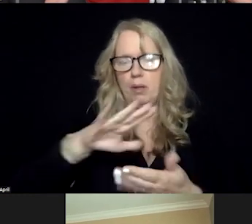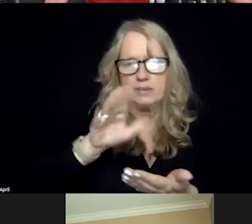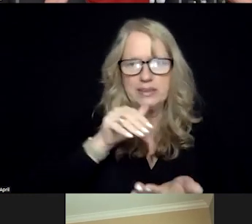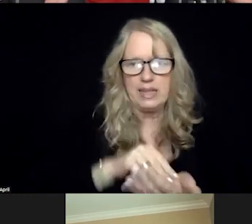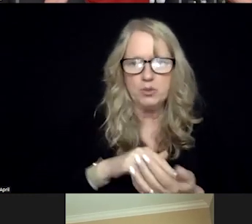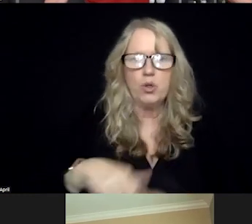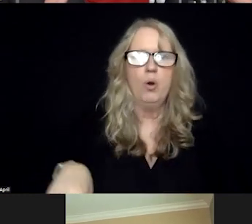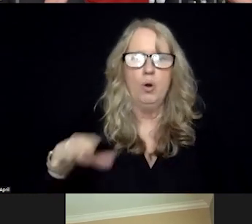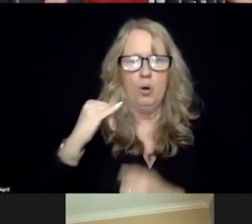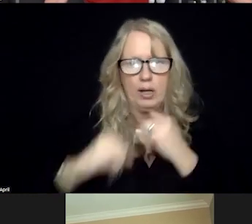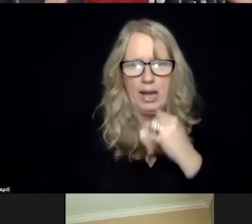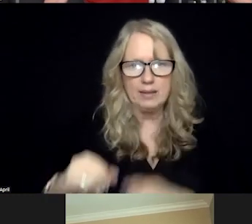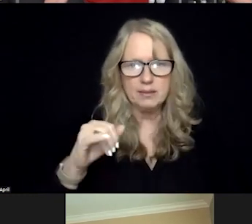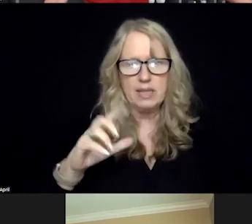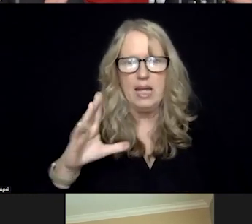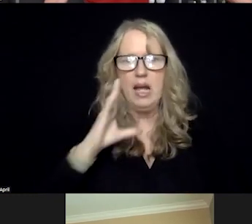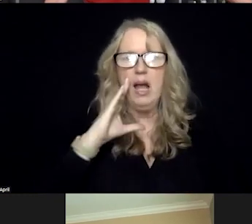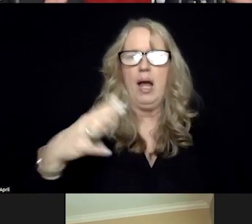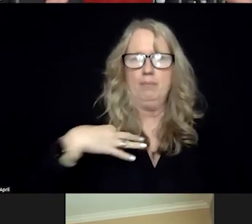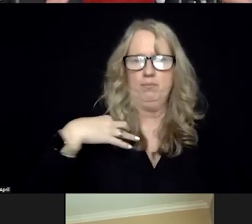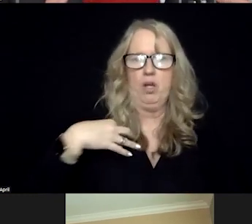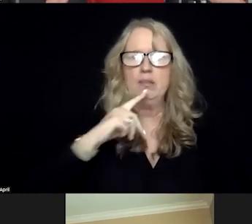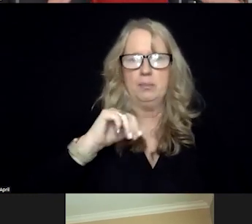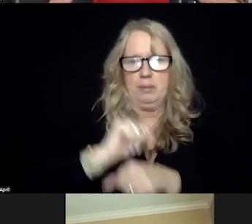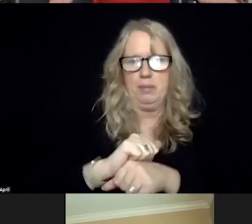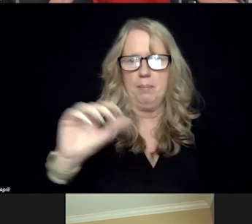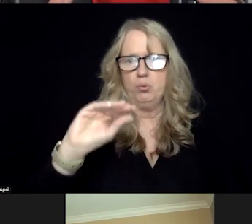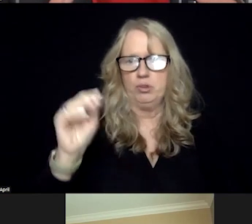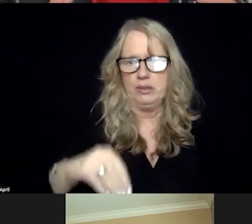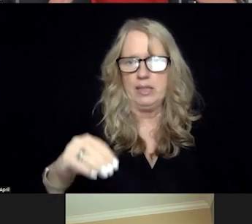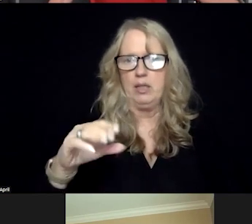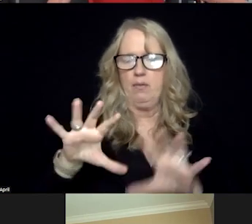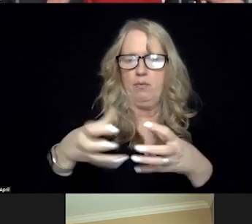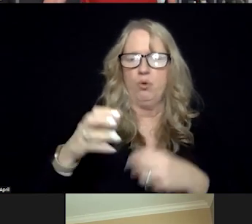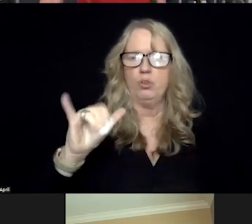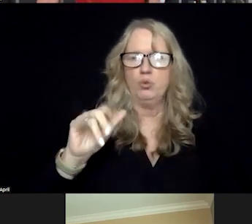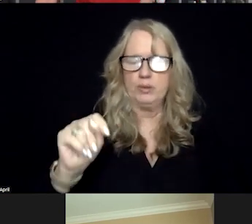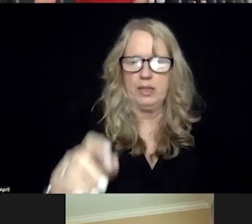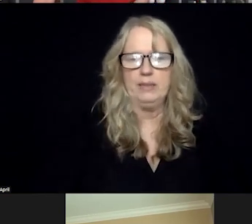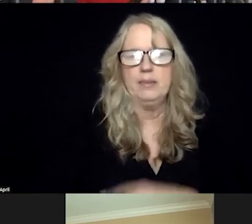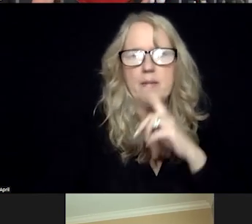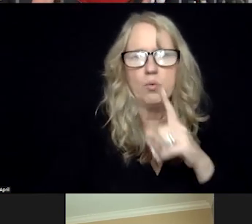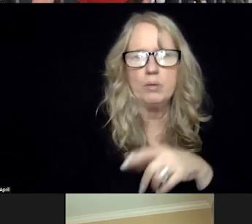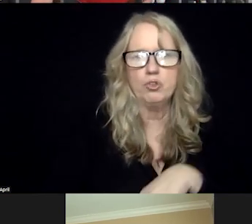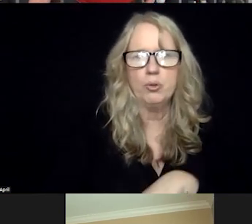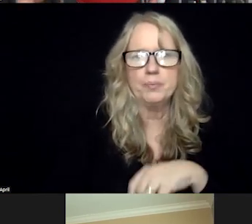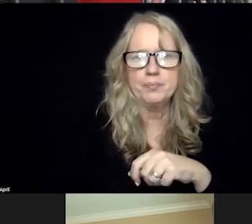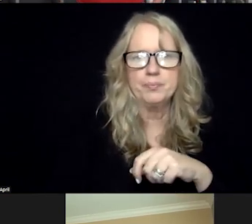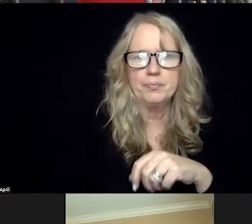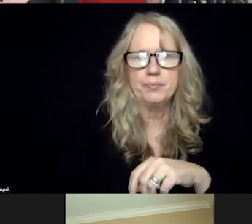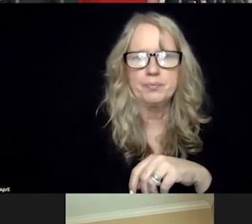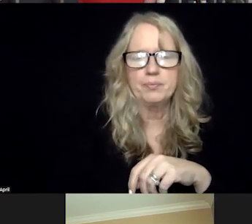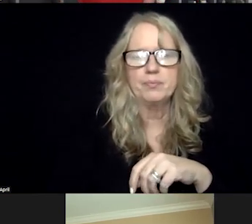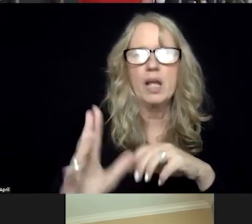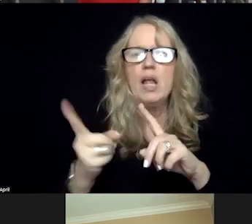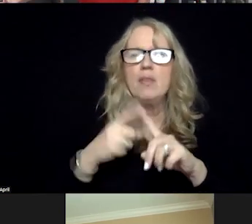Or D, voluntary assignment of a percentage of the force to CIT. So the original premise that there'd be a